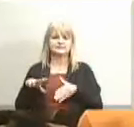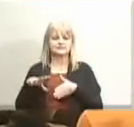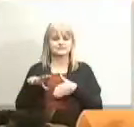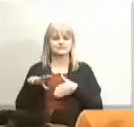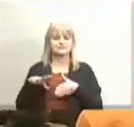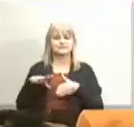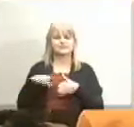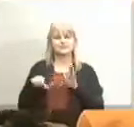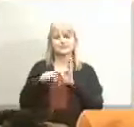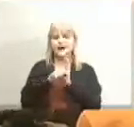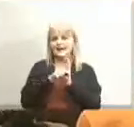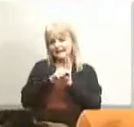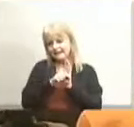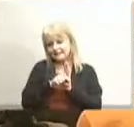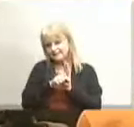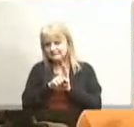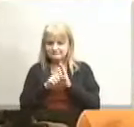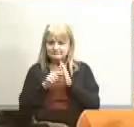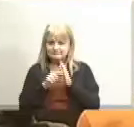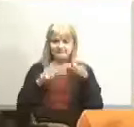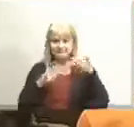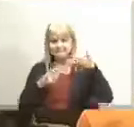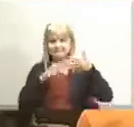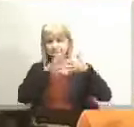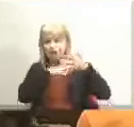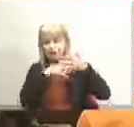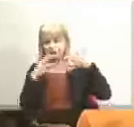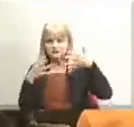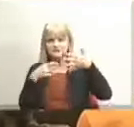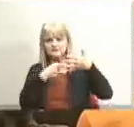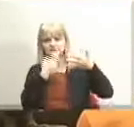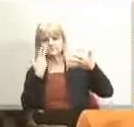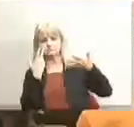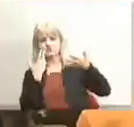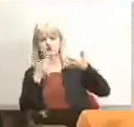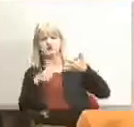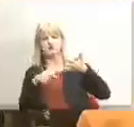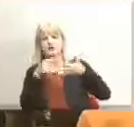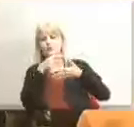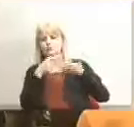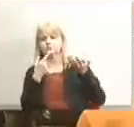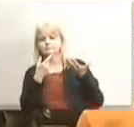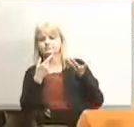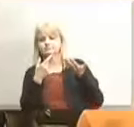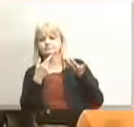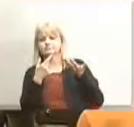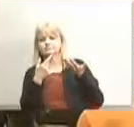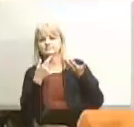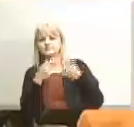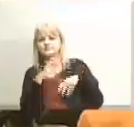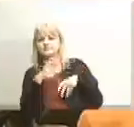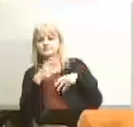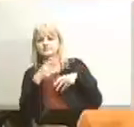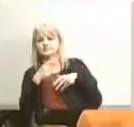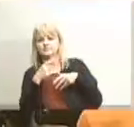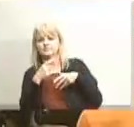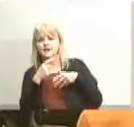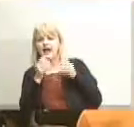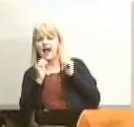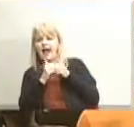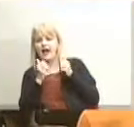grading scales and also ranking and why in the world if schools are not